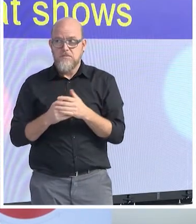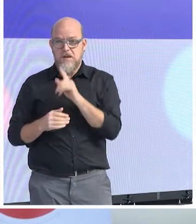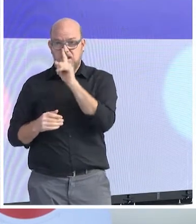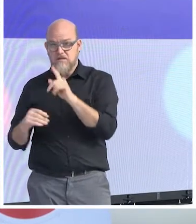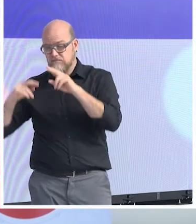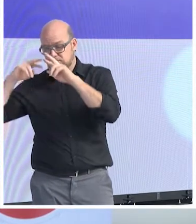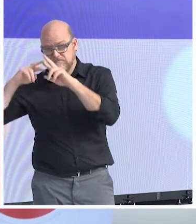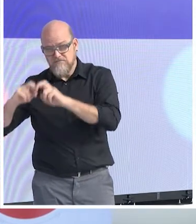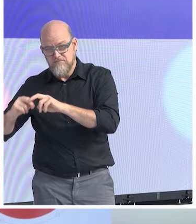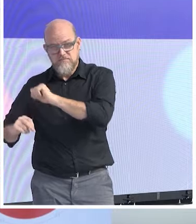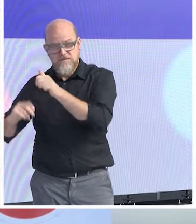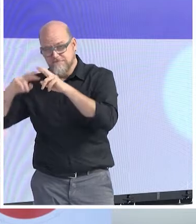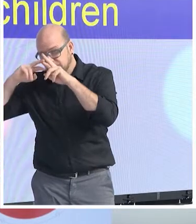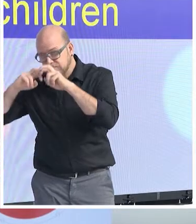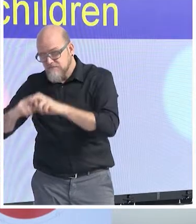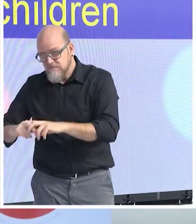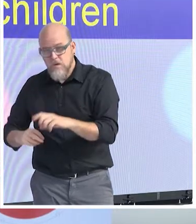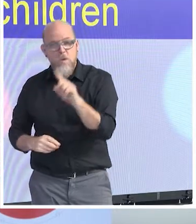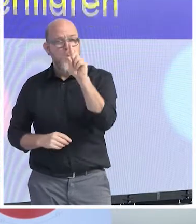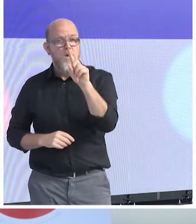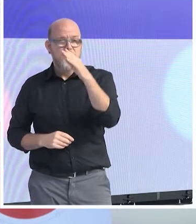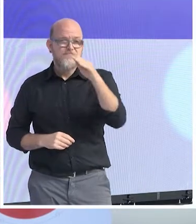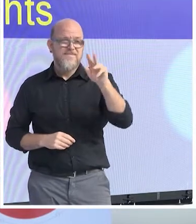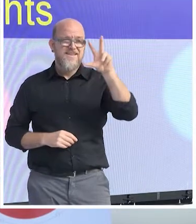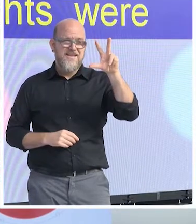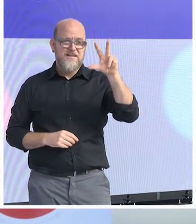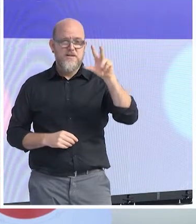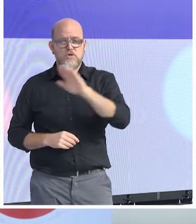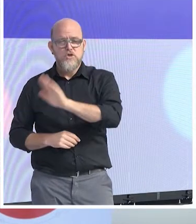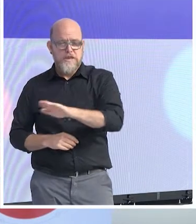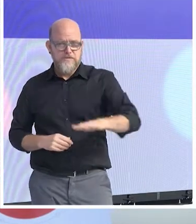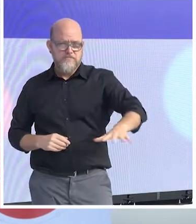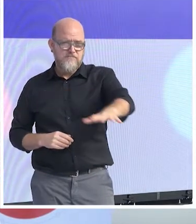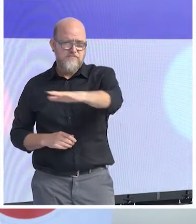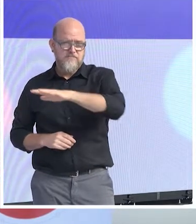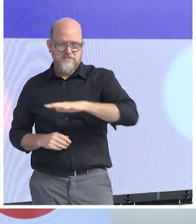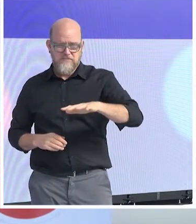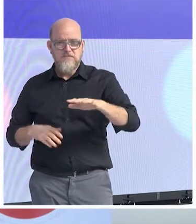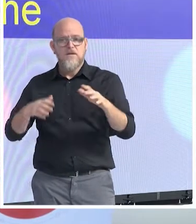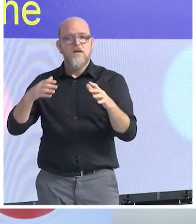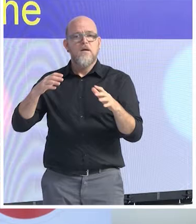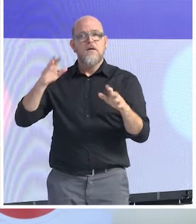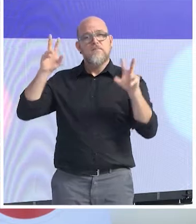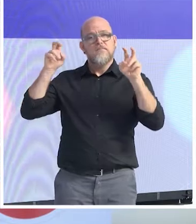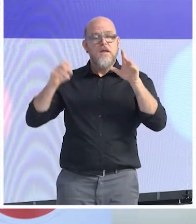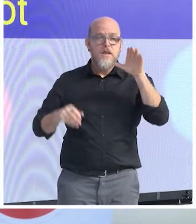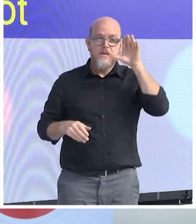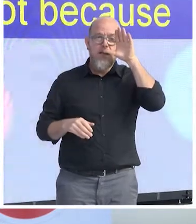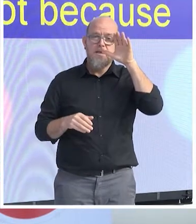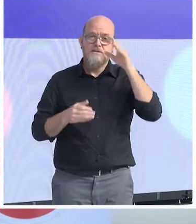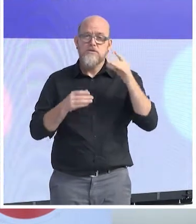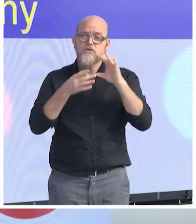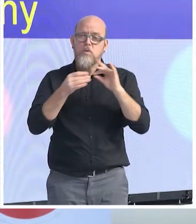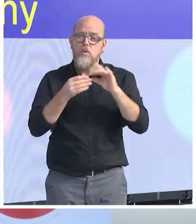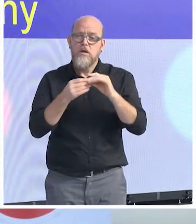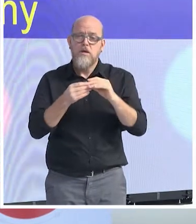believed that human rights were well protected during the Nazi regime. And this is not because they have any sympathy for Hitler, but